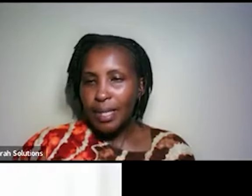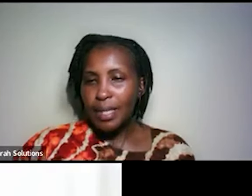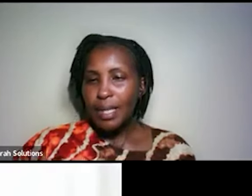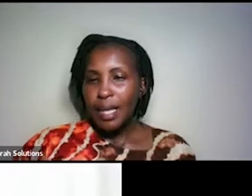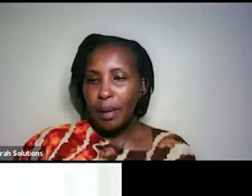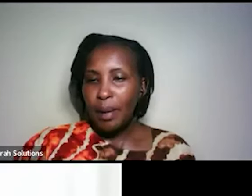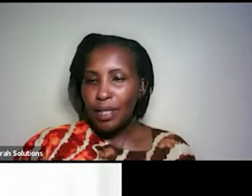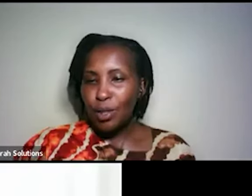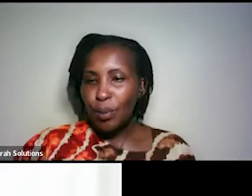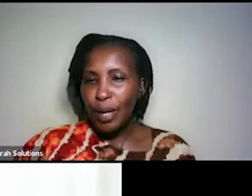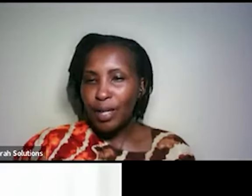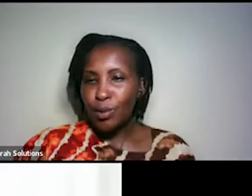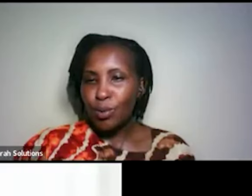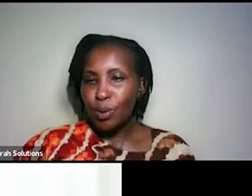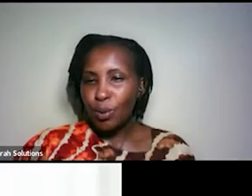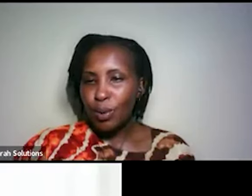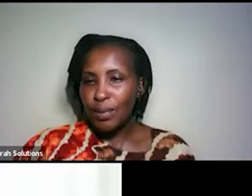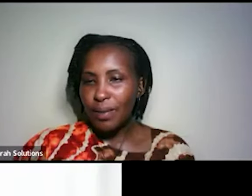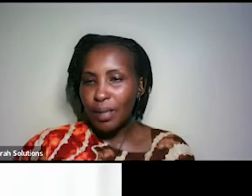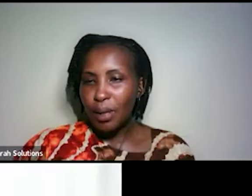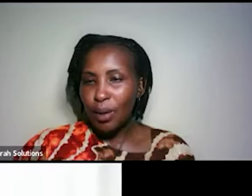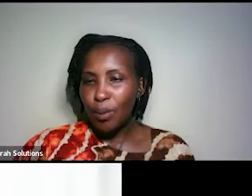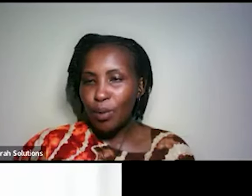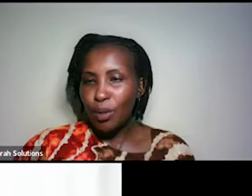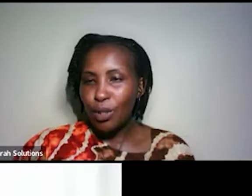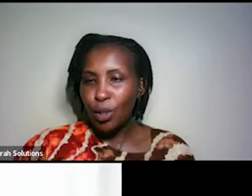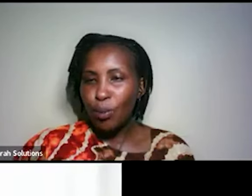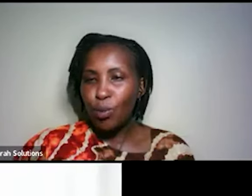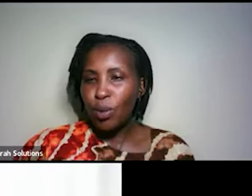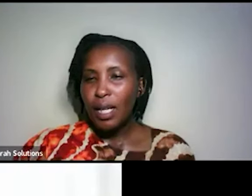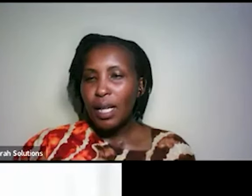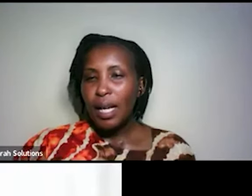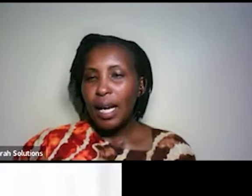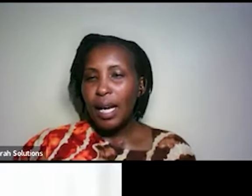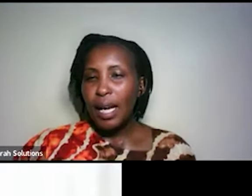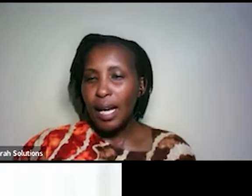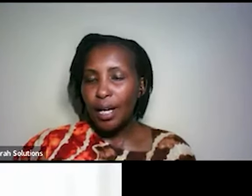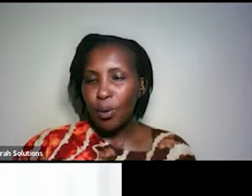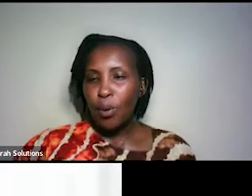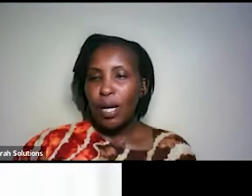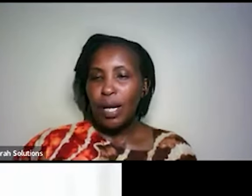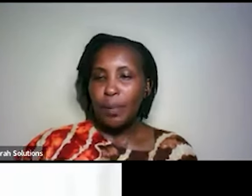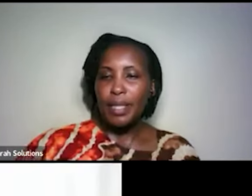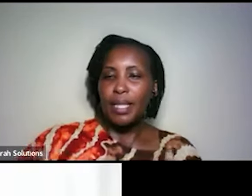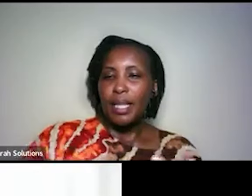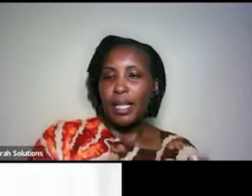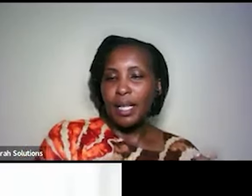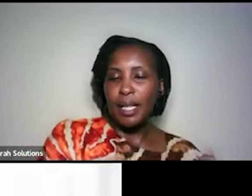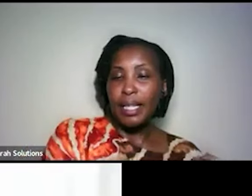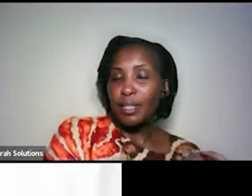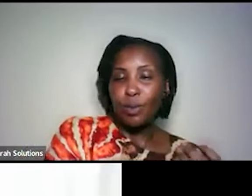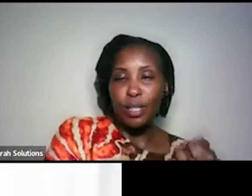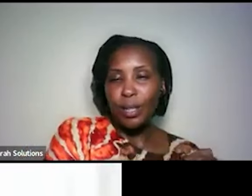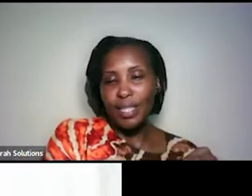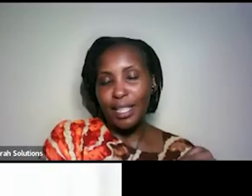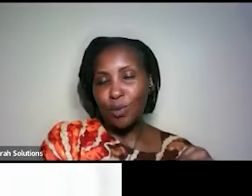uh hubbard hubbard hyomuhendu or whatever hyomuhendu hubbard uh